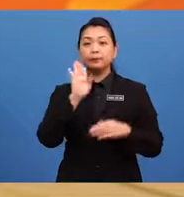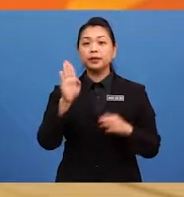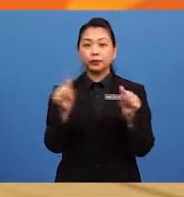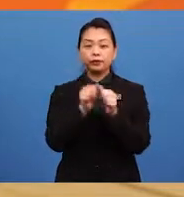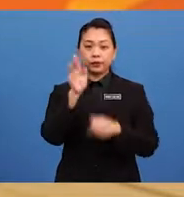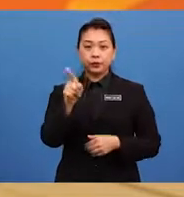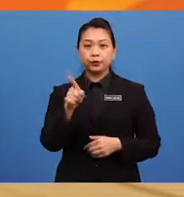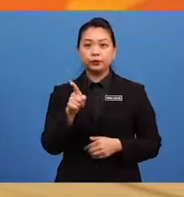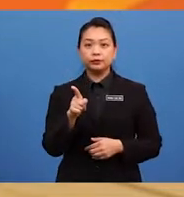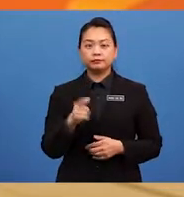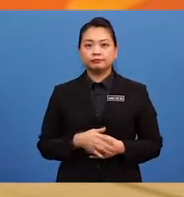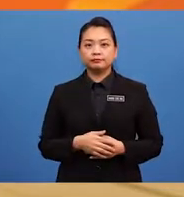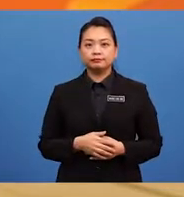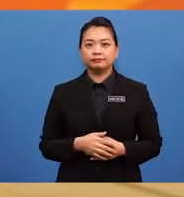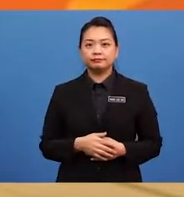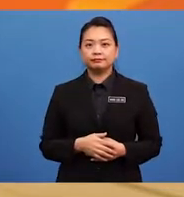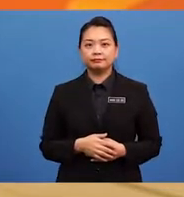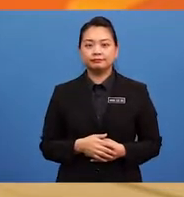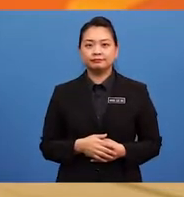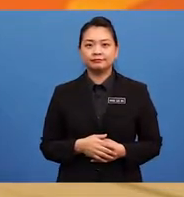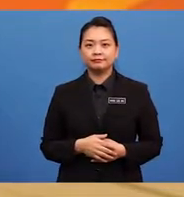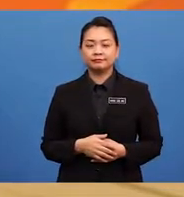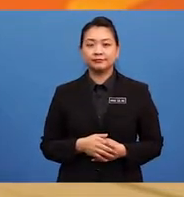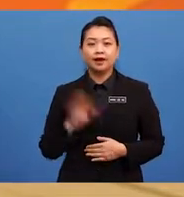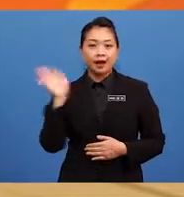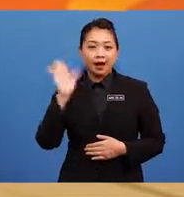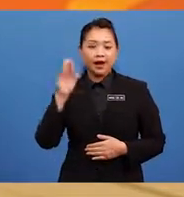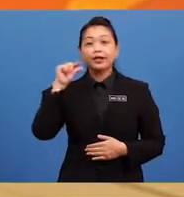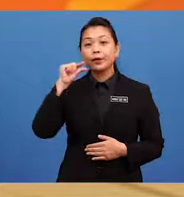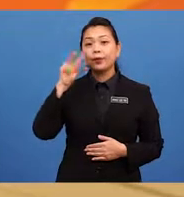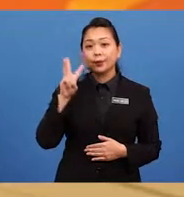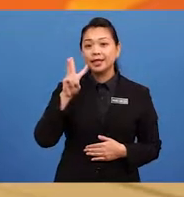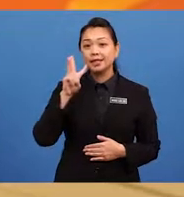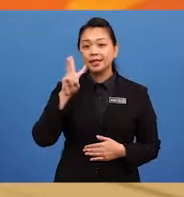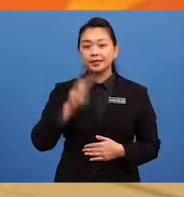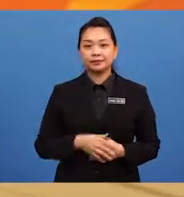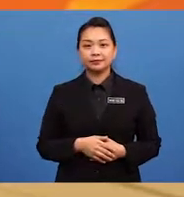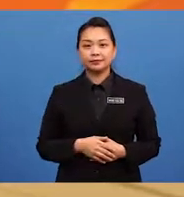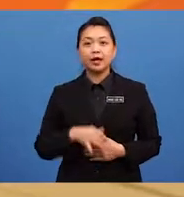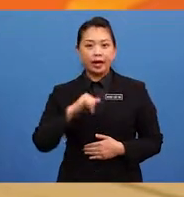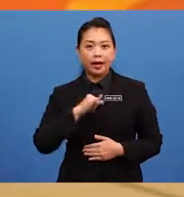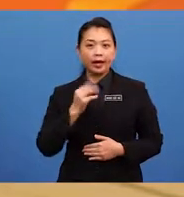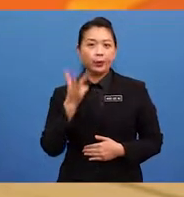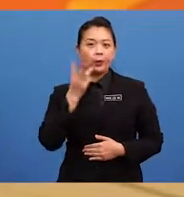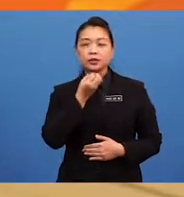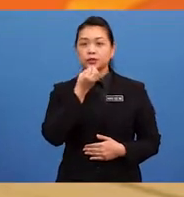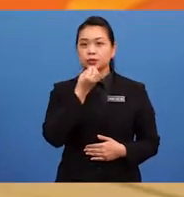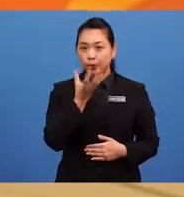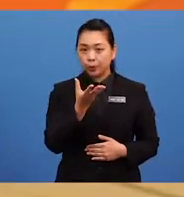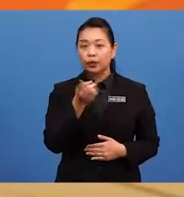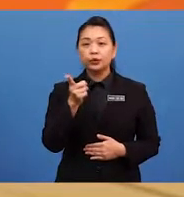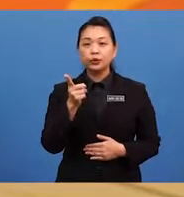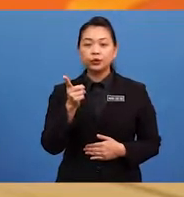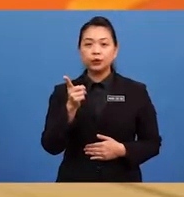and onwards. Exciting, yeah? Oh, hi Gramwiz. I was told that you are the